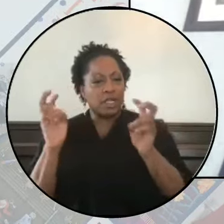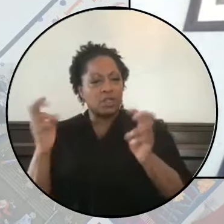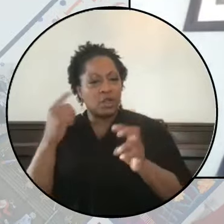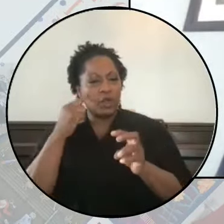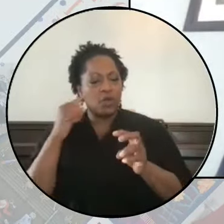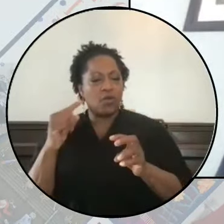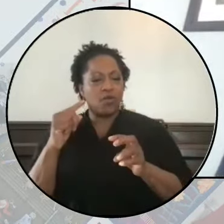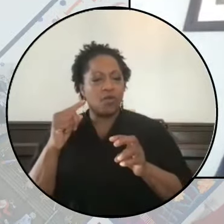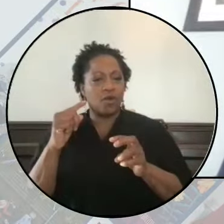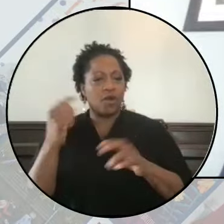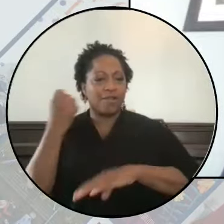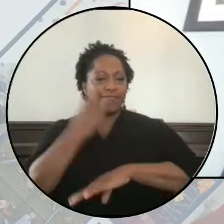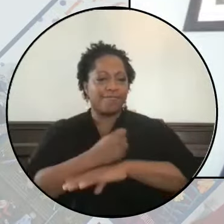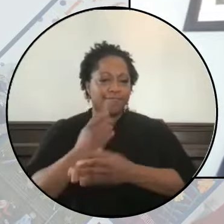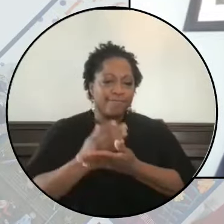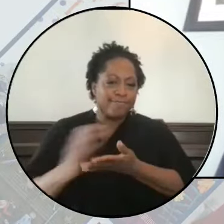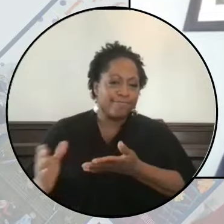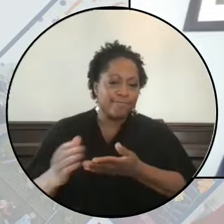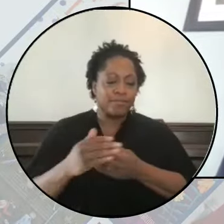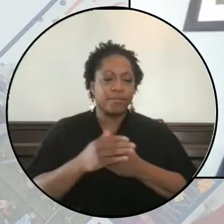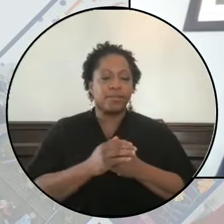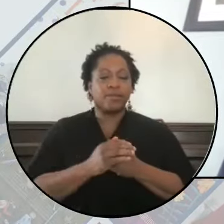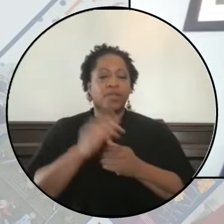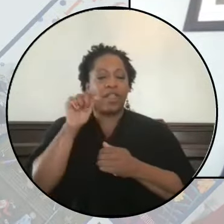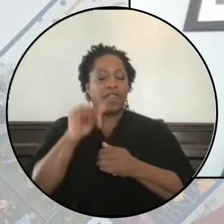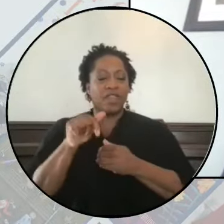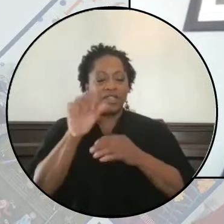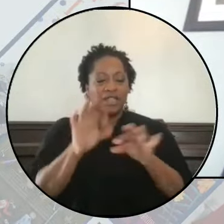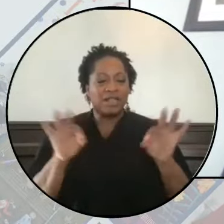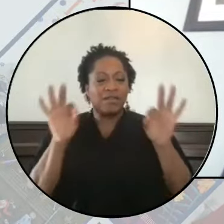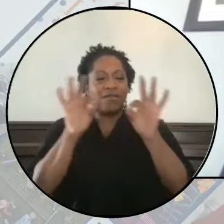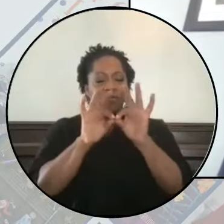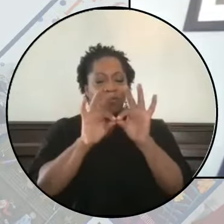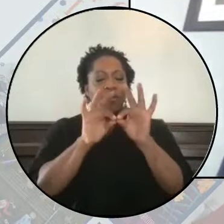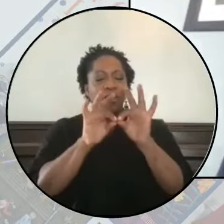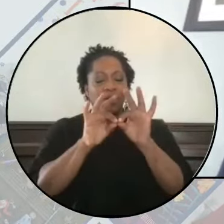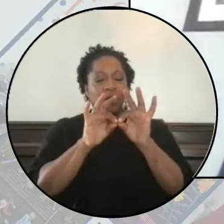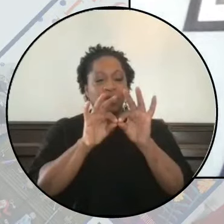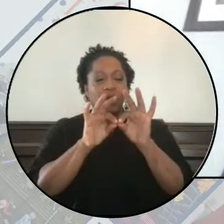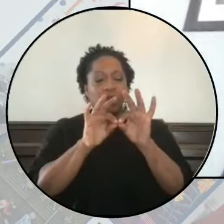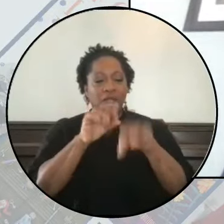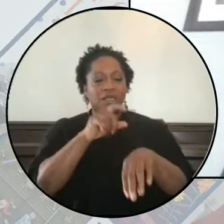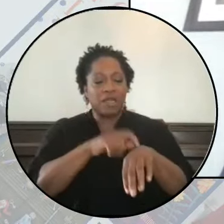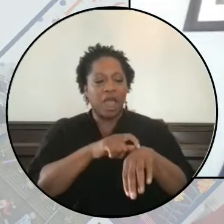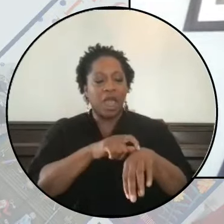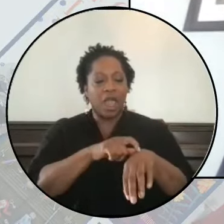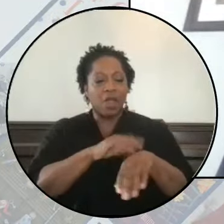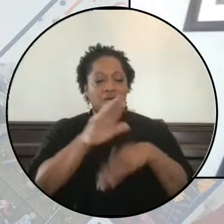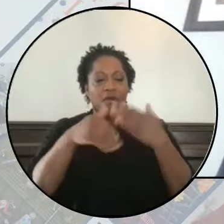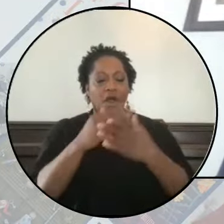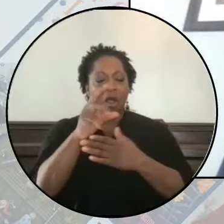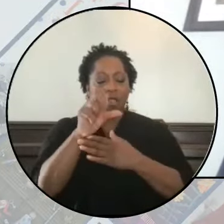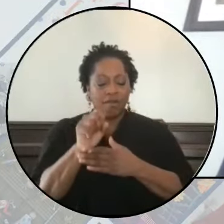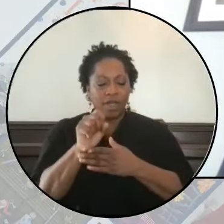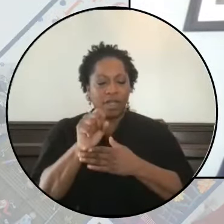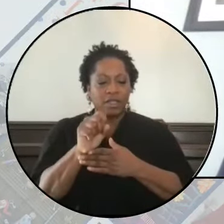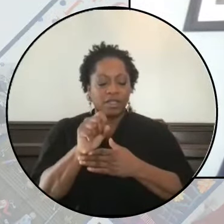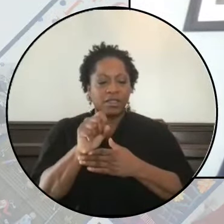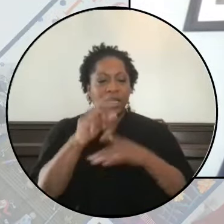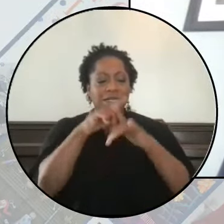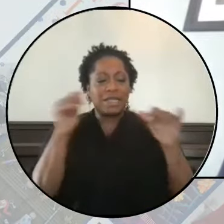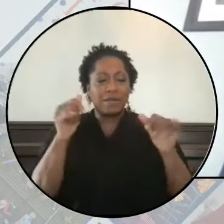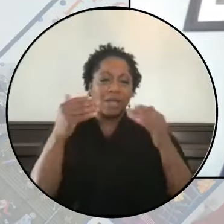abolitionists. This is an extremely heavy time for all of us, but we're thankful